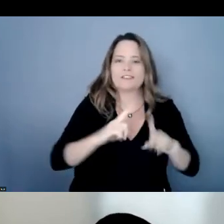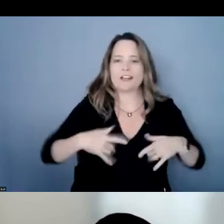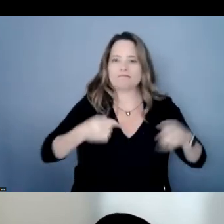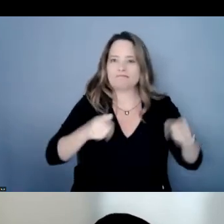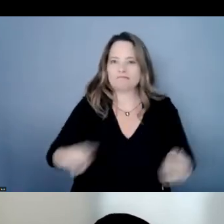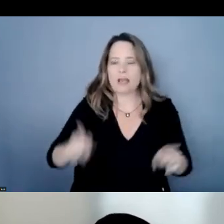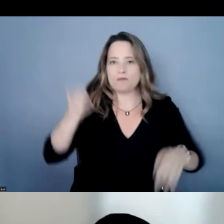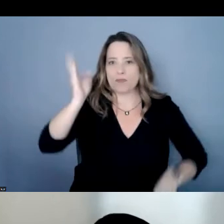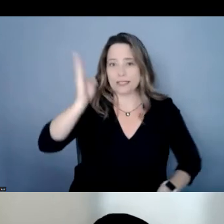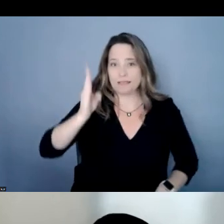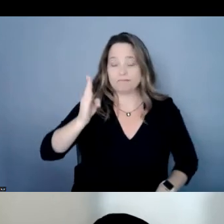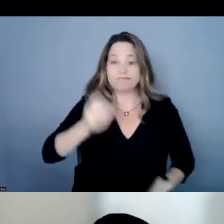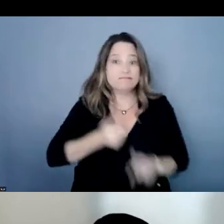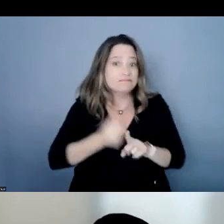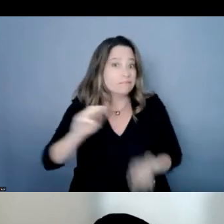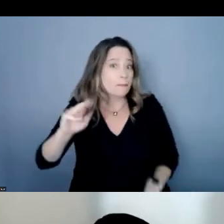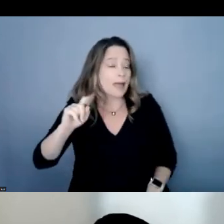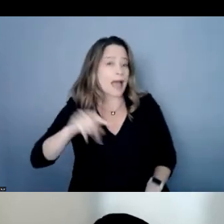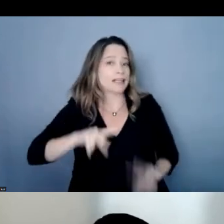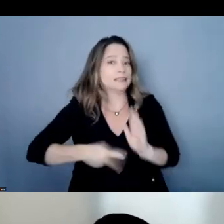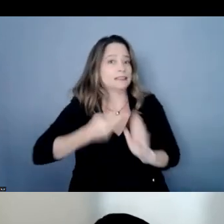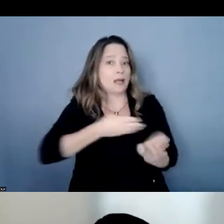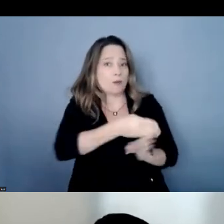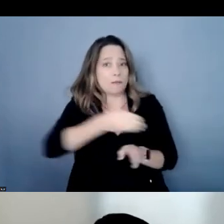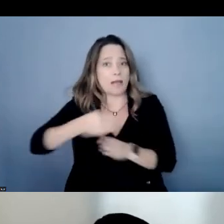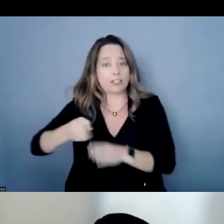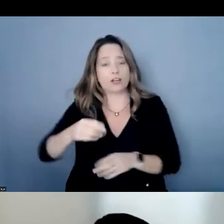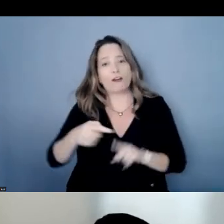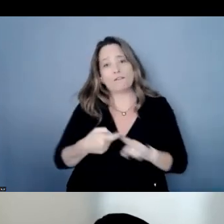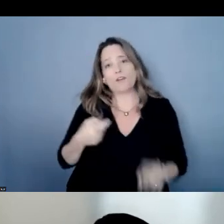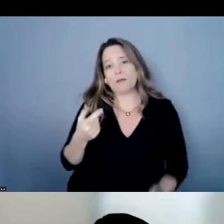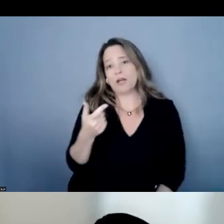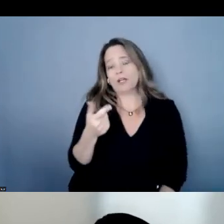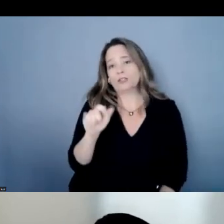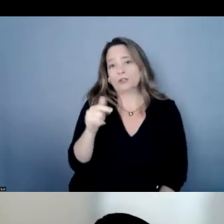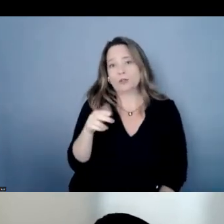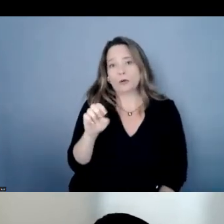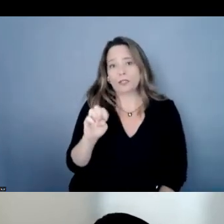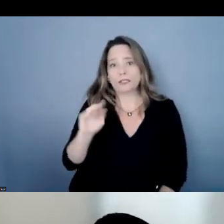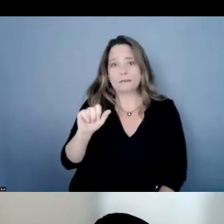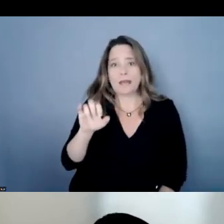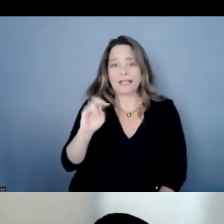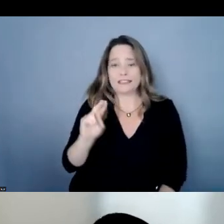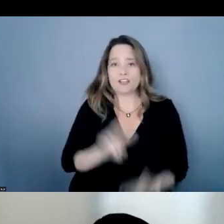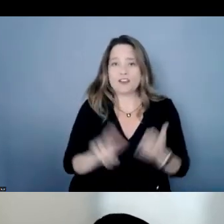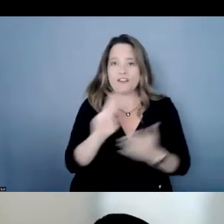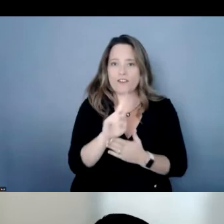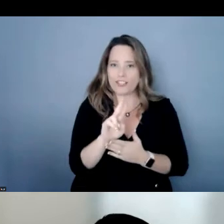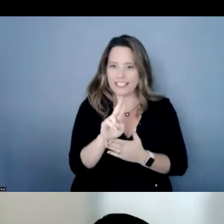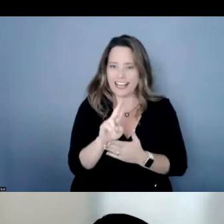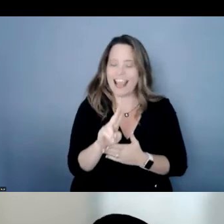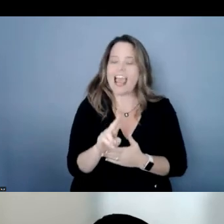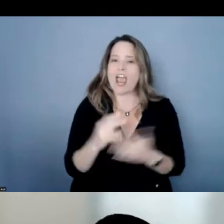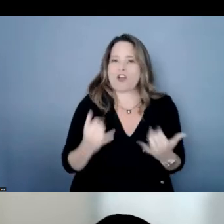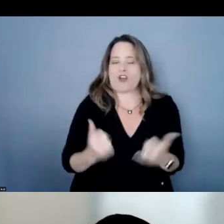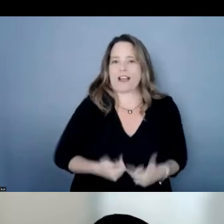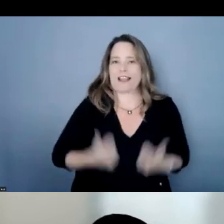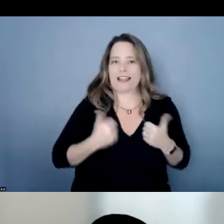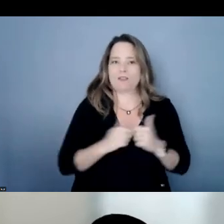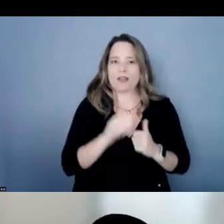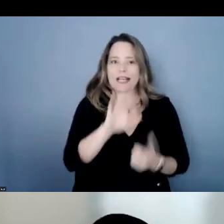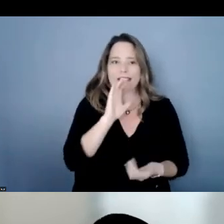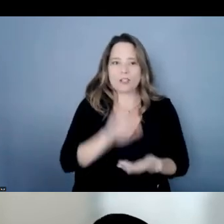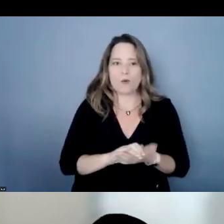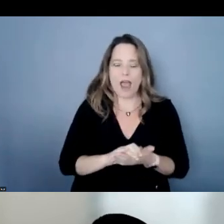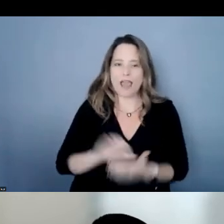a double major from george mason university and currently resides with his wife christina and they